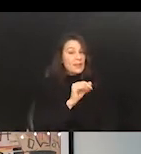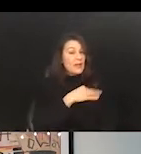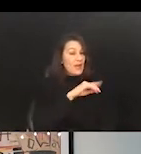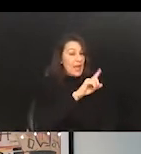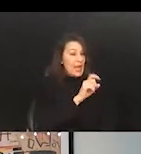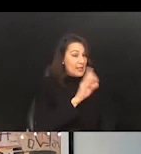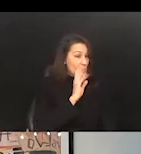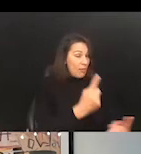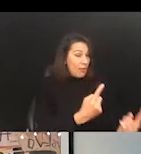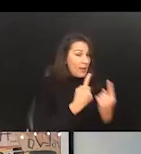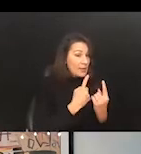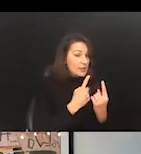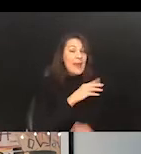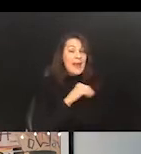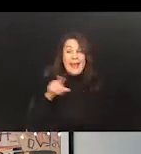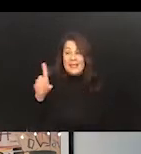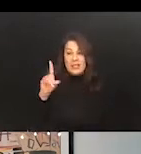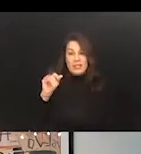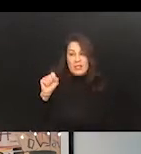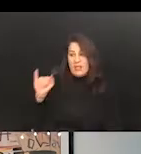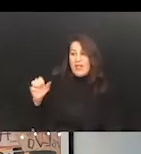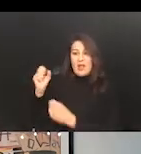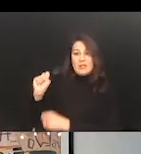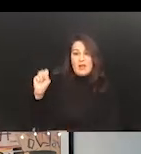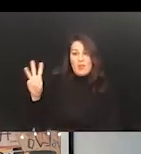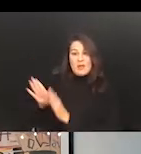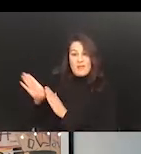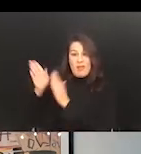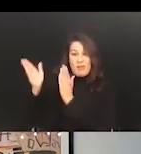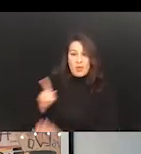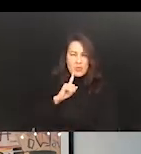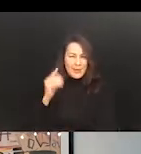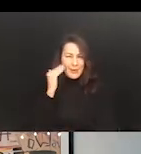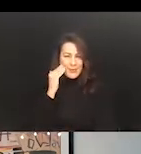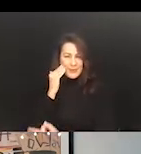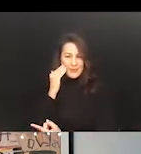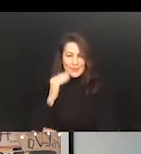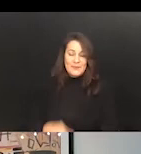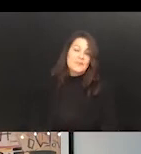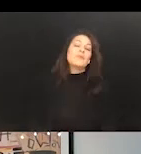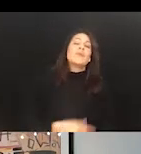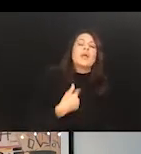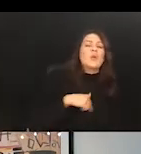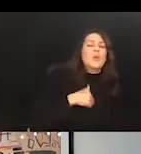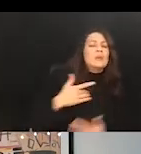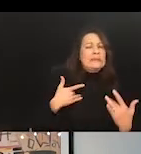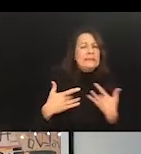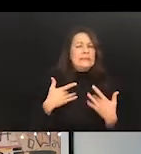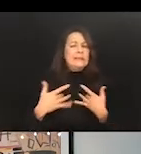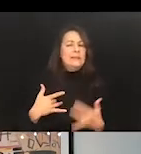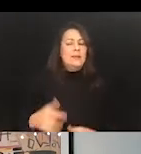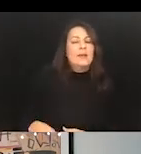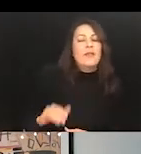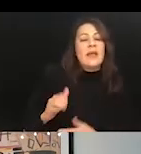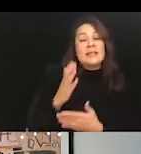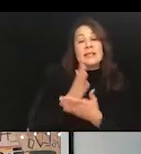answer? And does the developer fully know? And that's what we have found to be a little disconcerting is that some